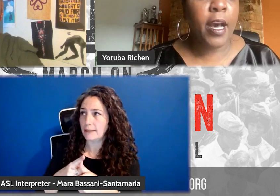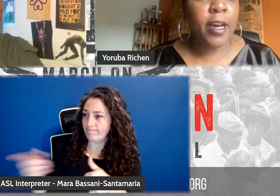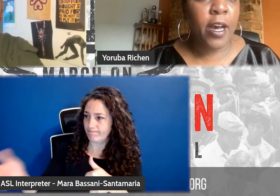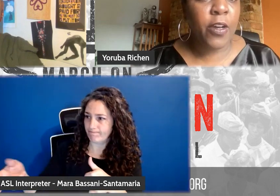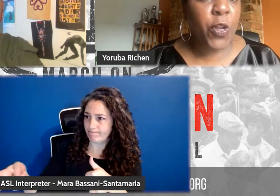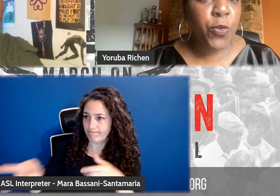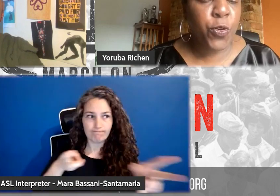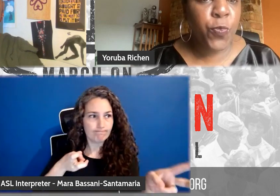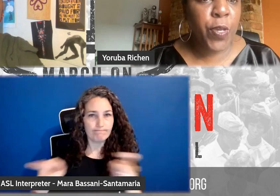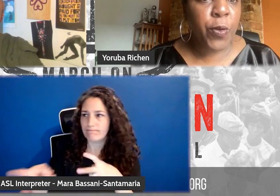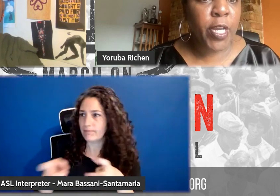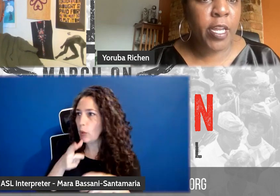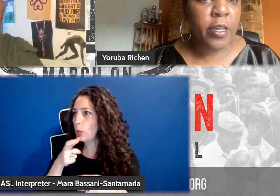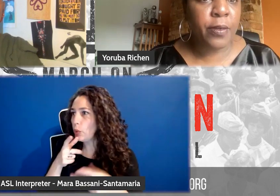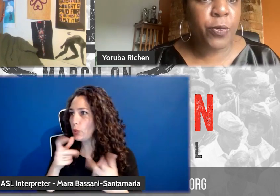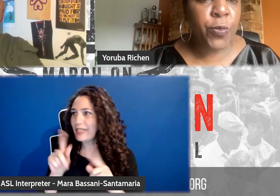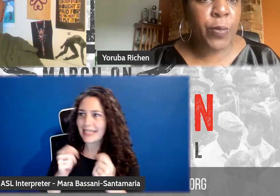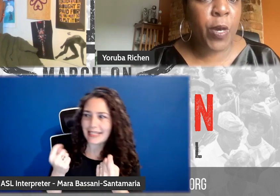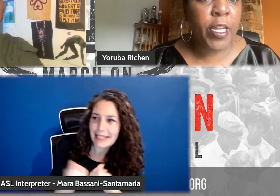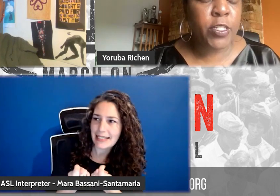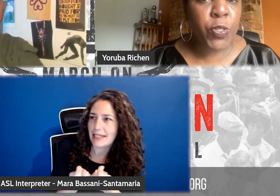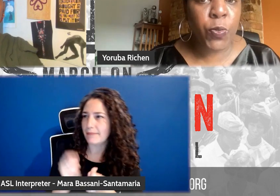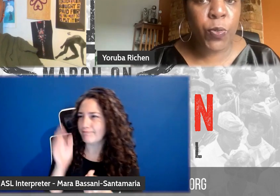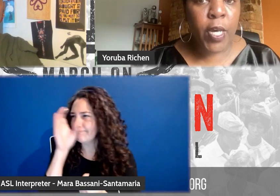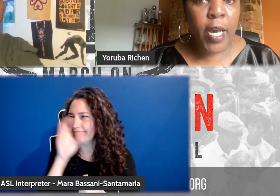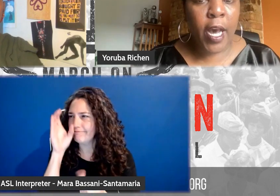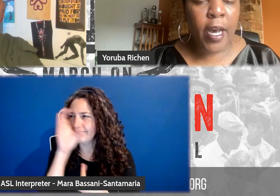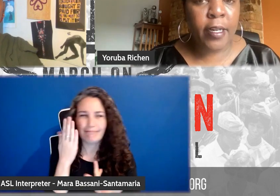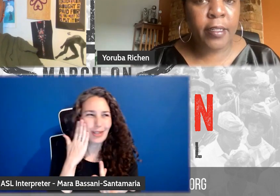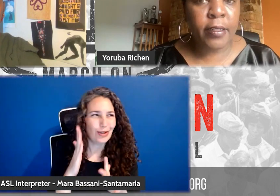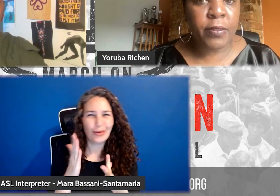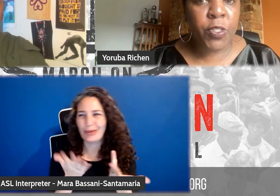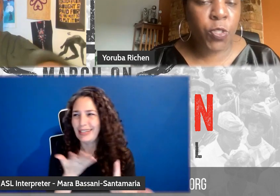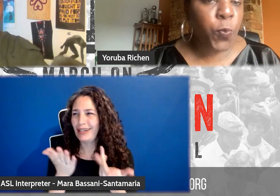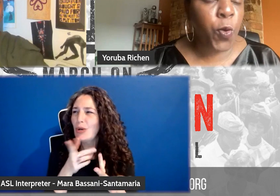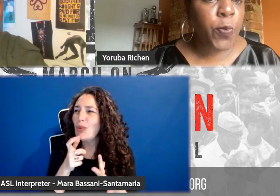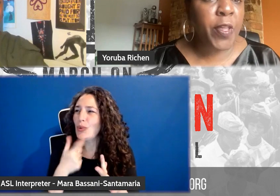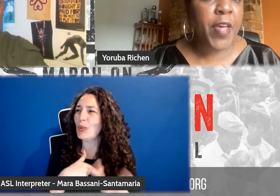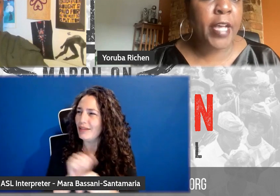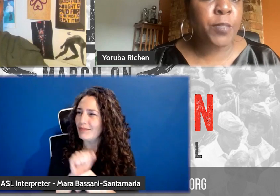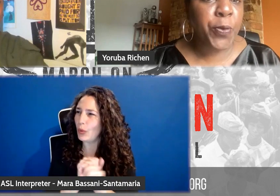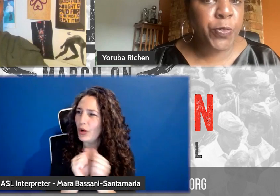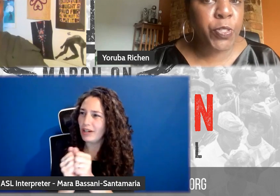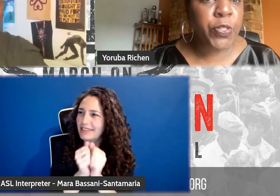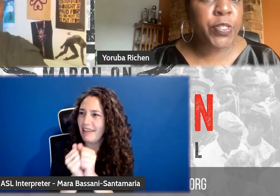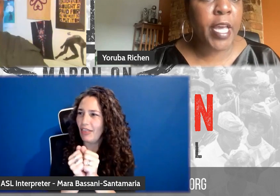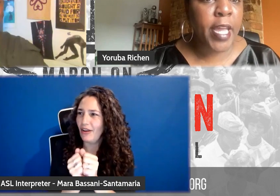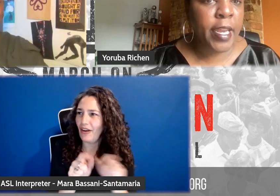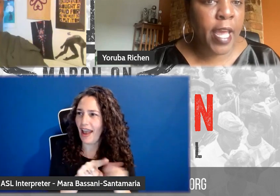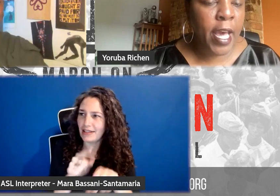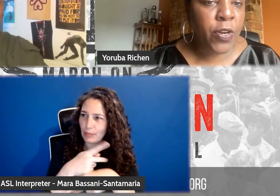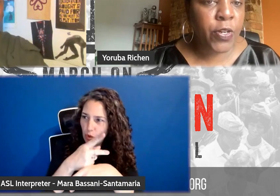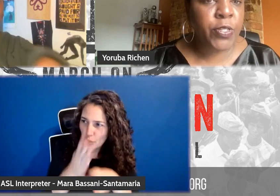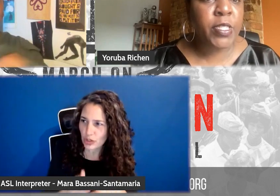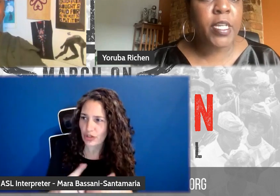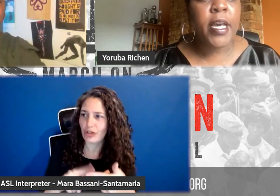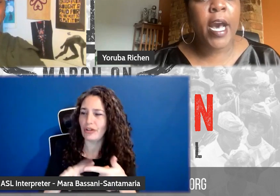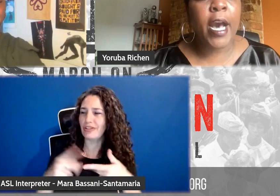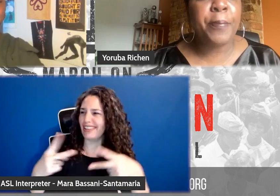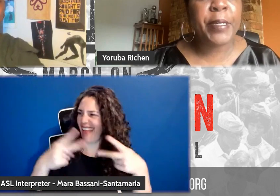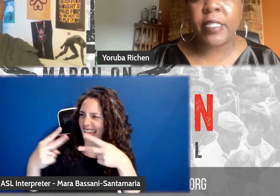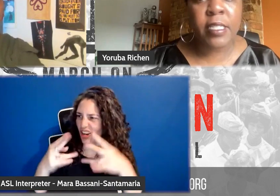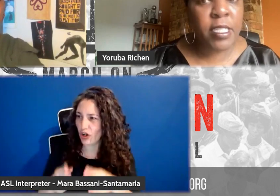you know, who we were going to, who we wanted to, to work with as producers and editors,